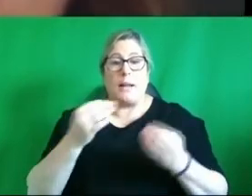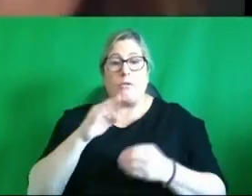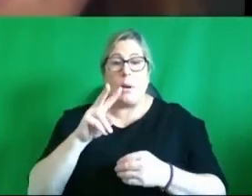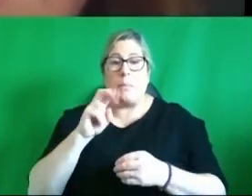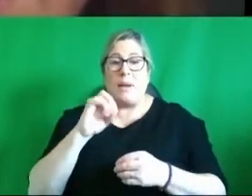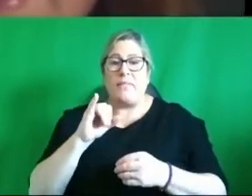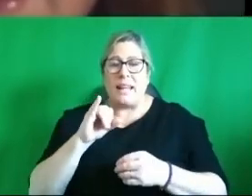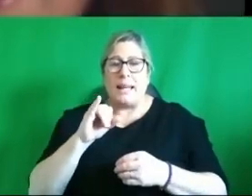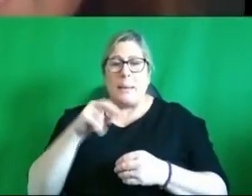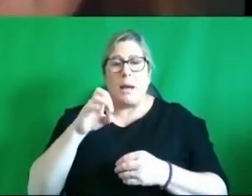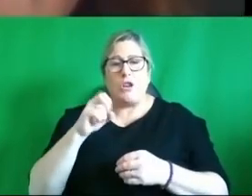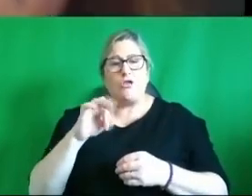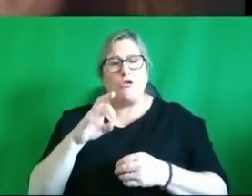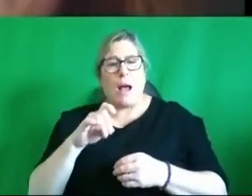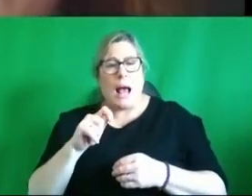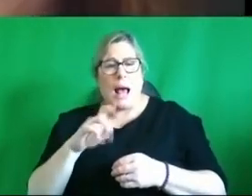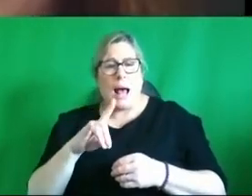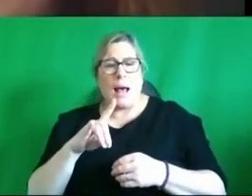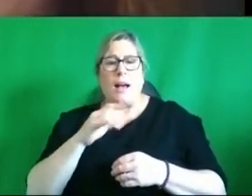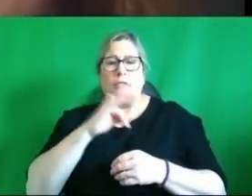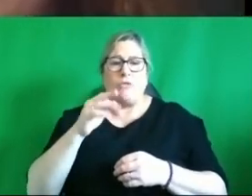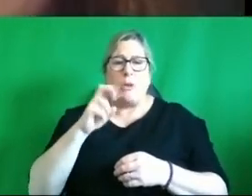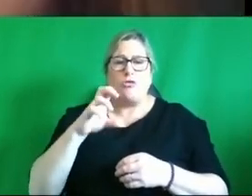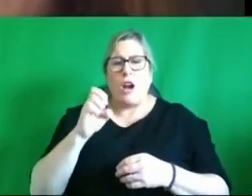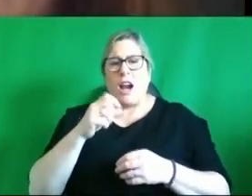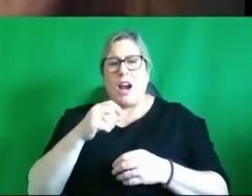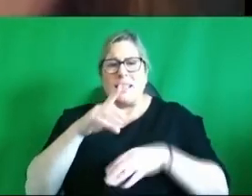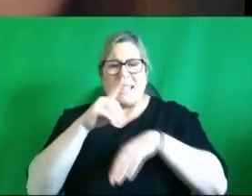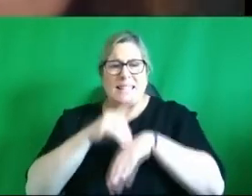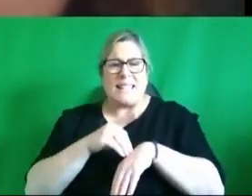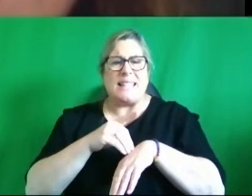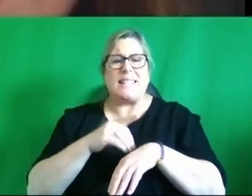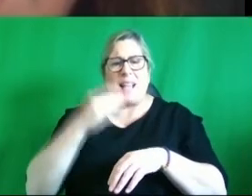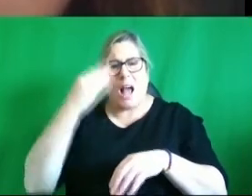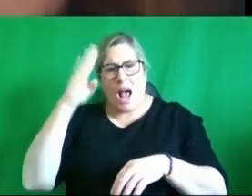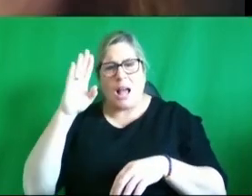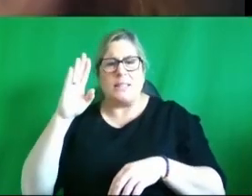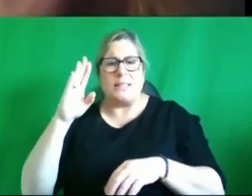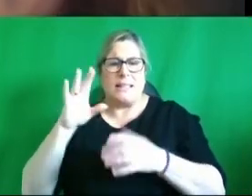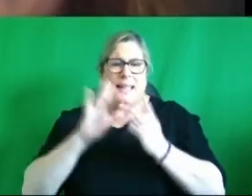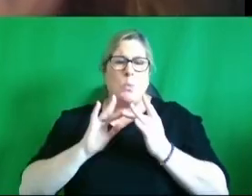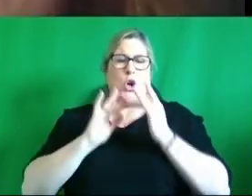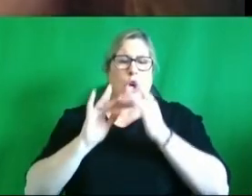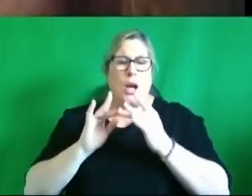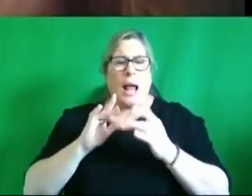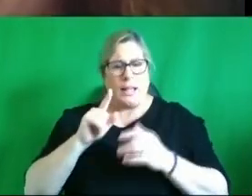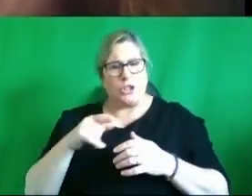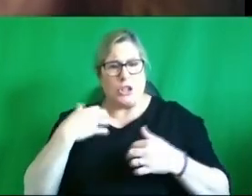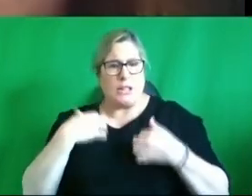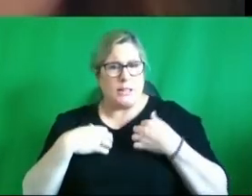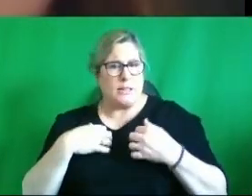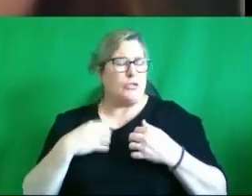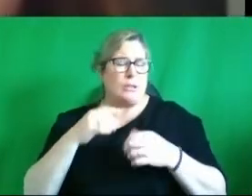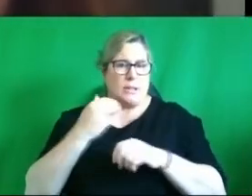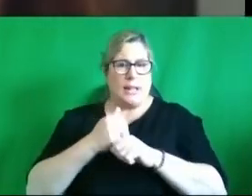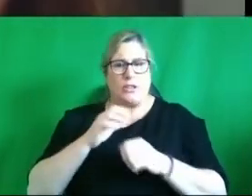mcgrath from the rare disease ireland uh network so she has some very uh interesting questions just about rare diseases and where we can